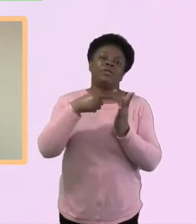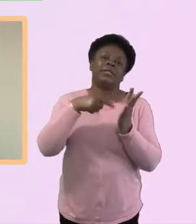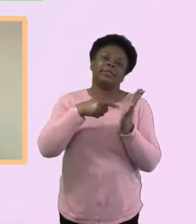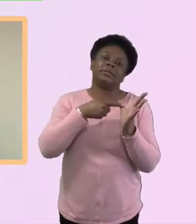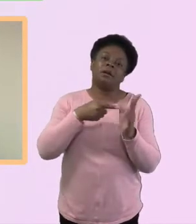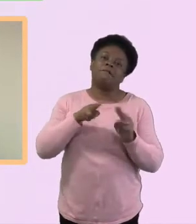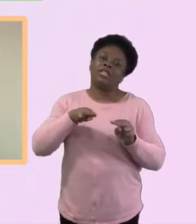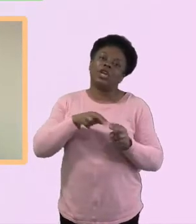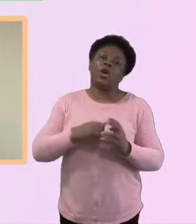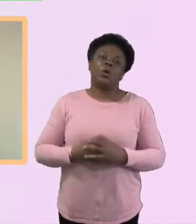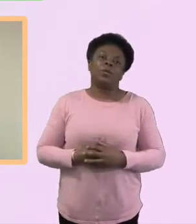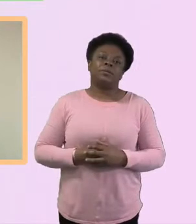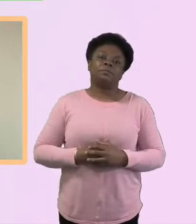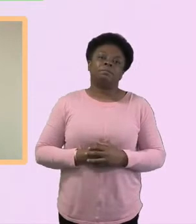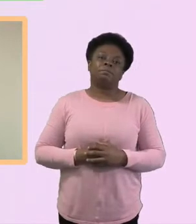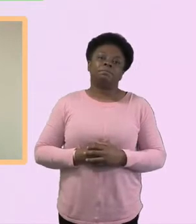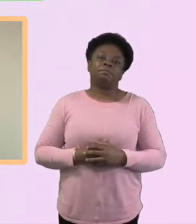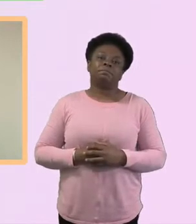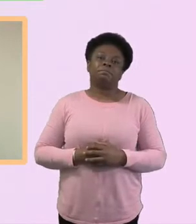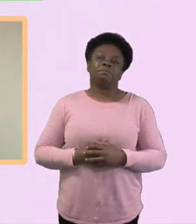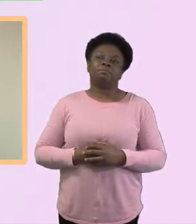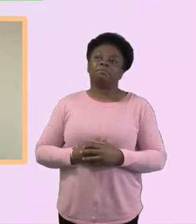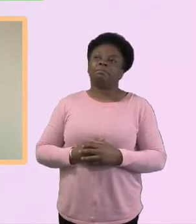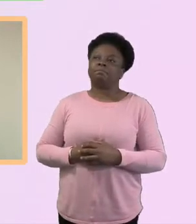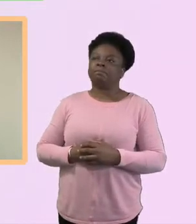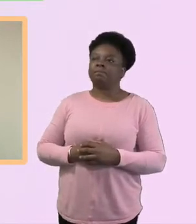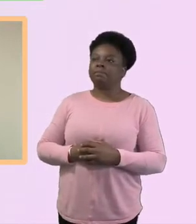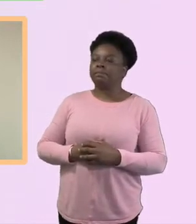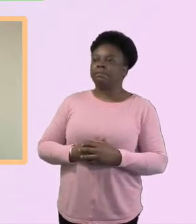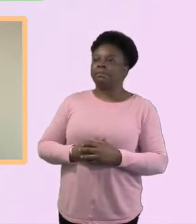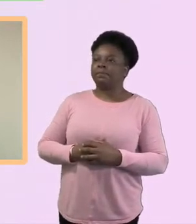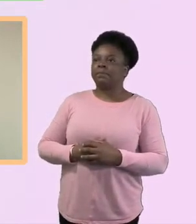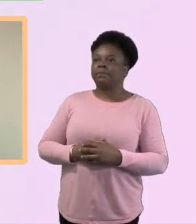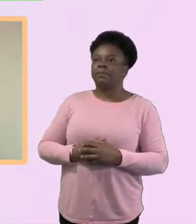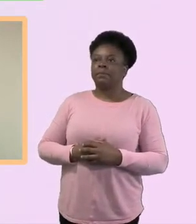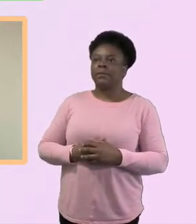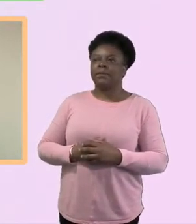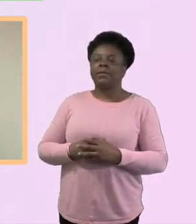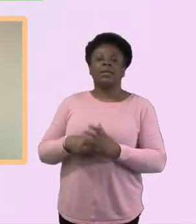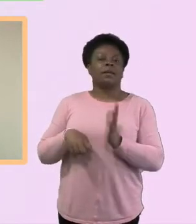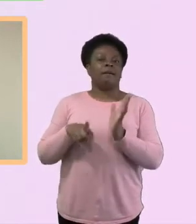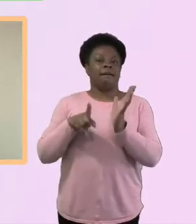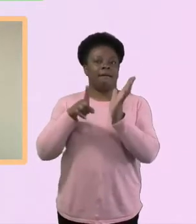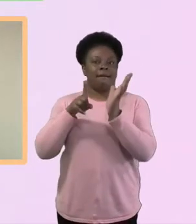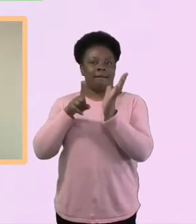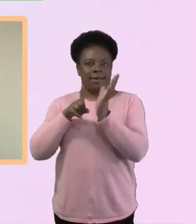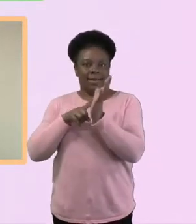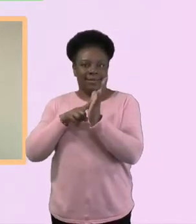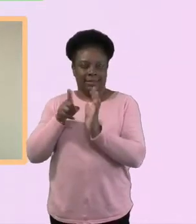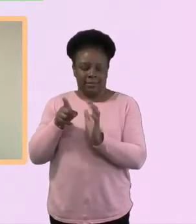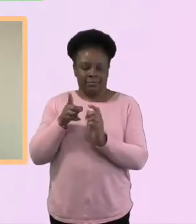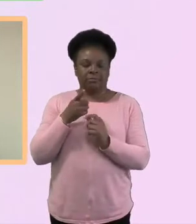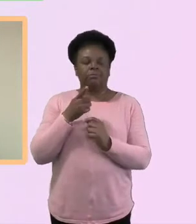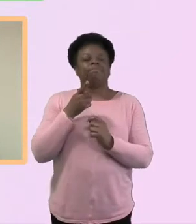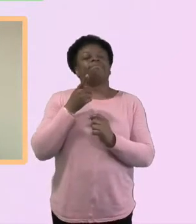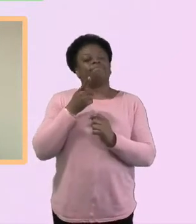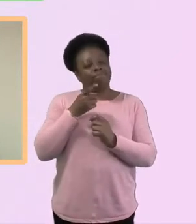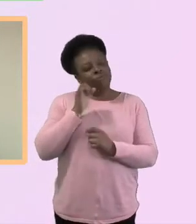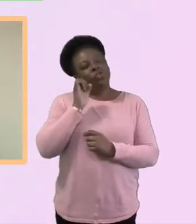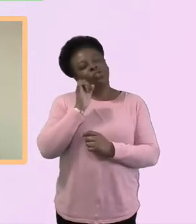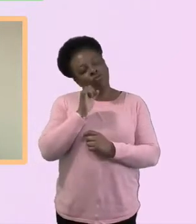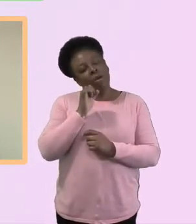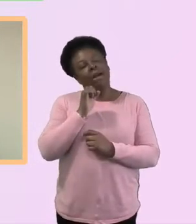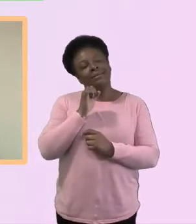Do you have any sense that, um, now that we're kind of forced to, uh, not do stuff to